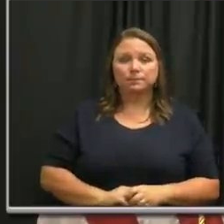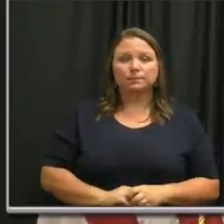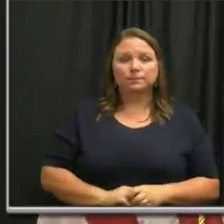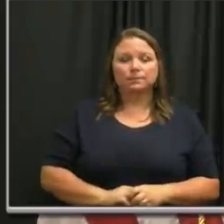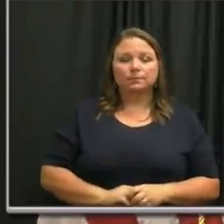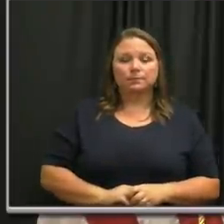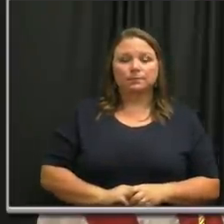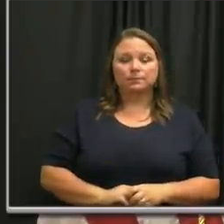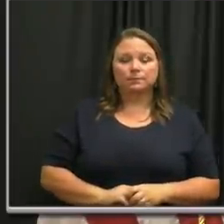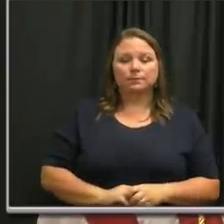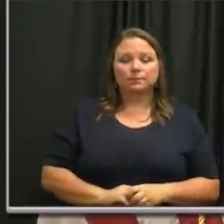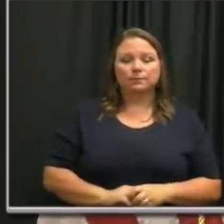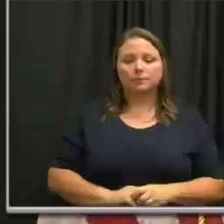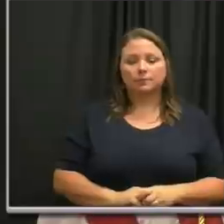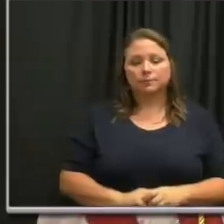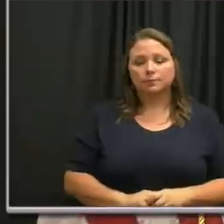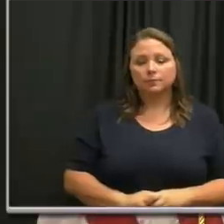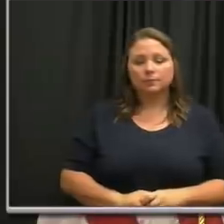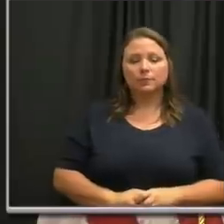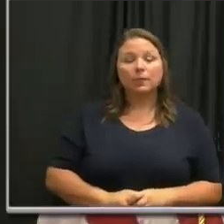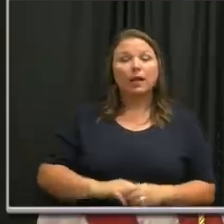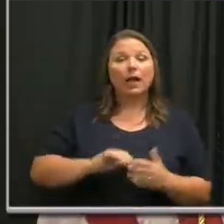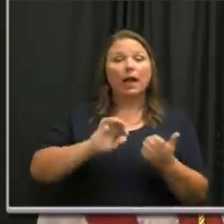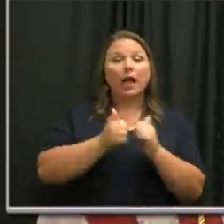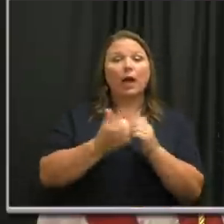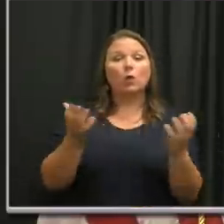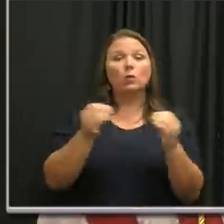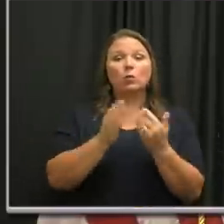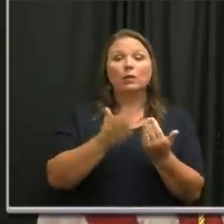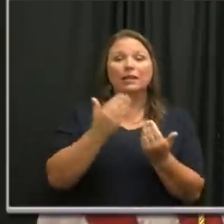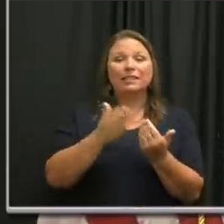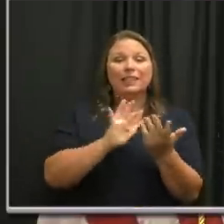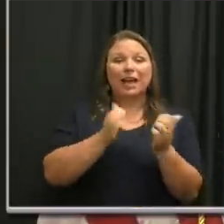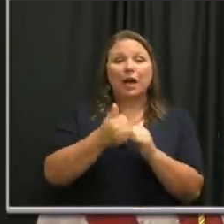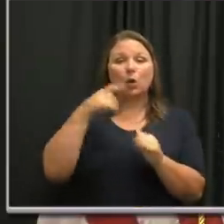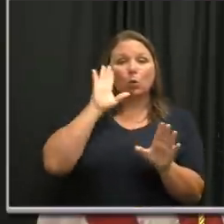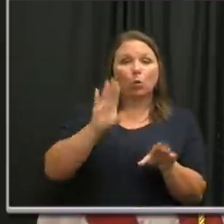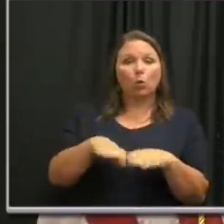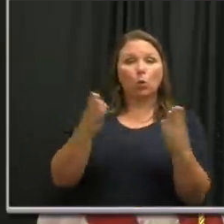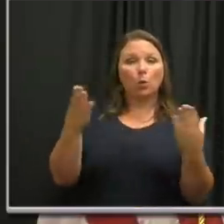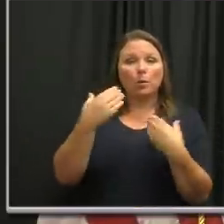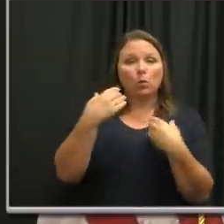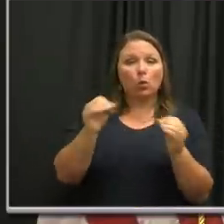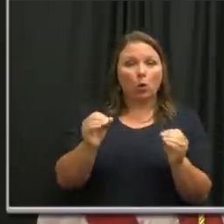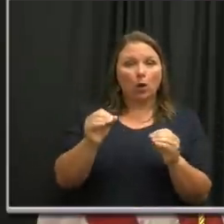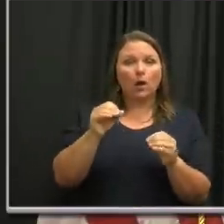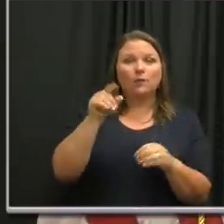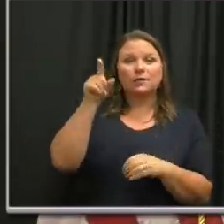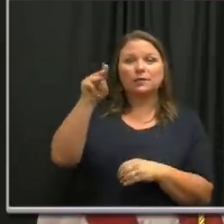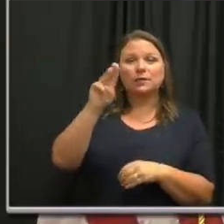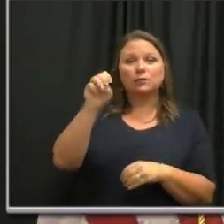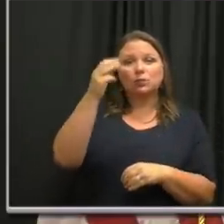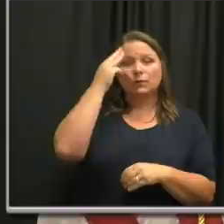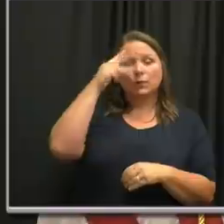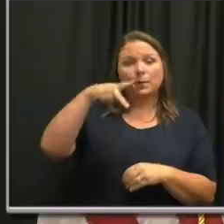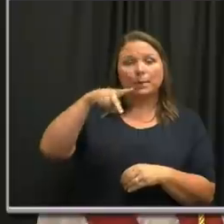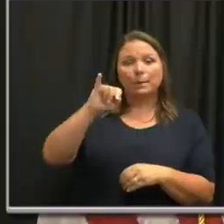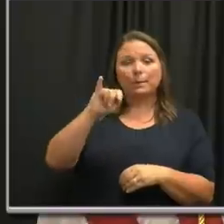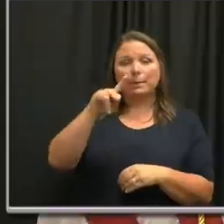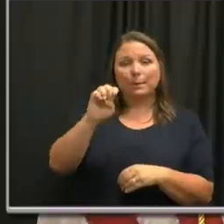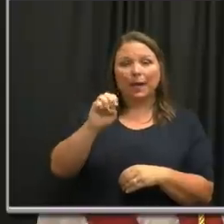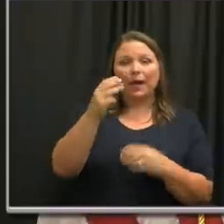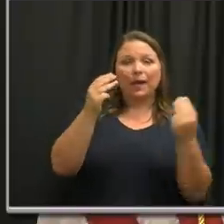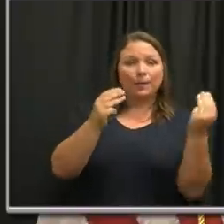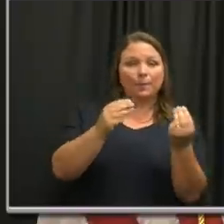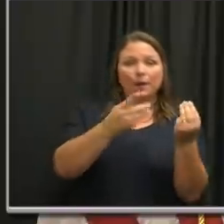To be, to make that happen a little bit easier for you, we're going to be open at our office on Murfreesboro Pike Monday and Tuesday until